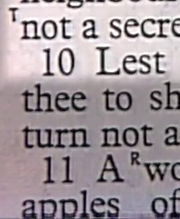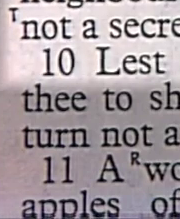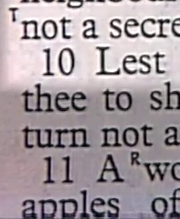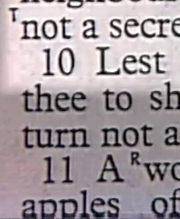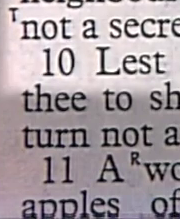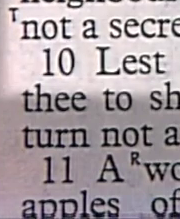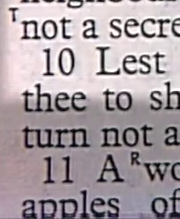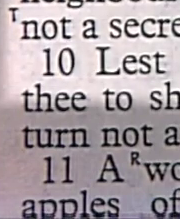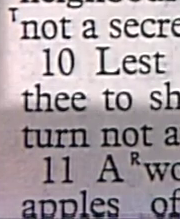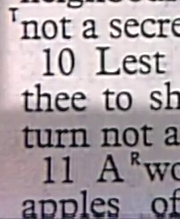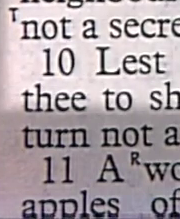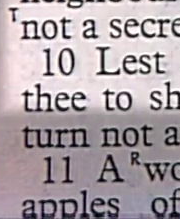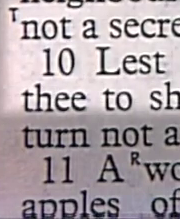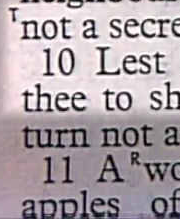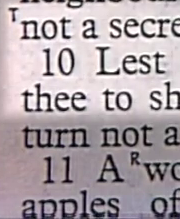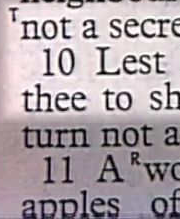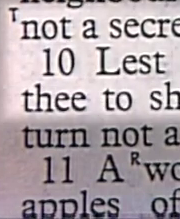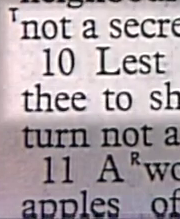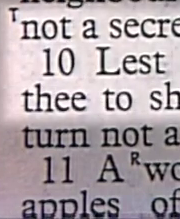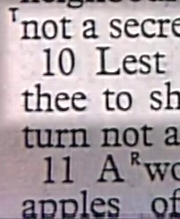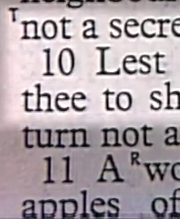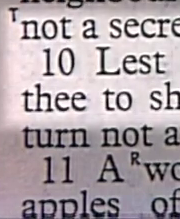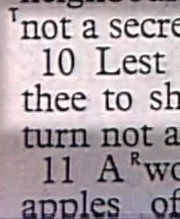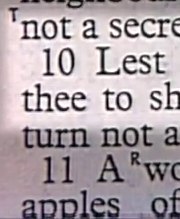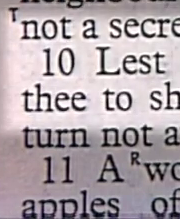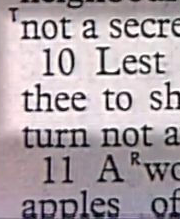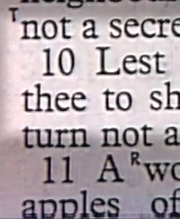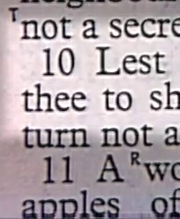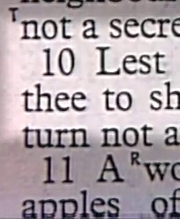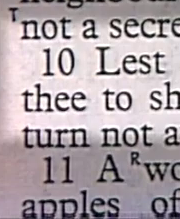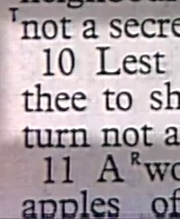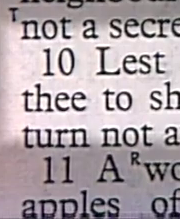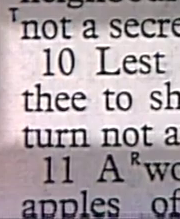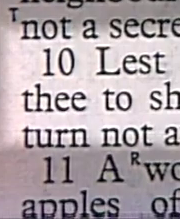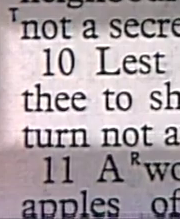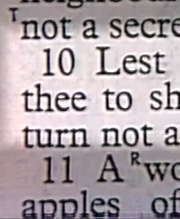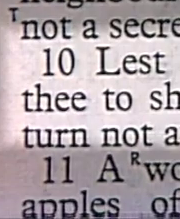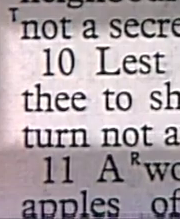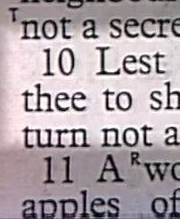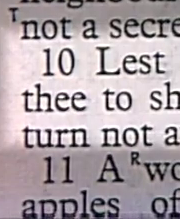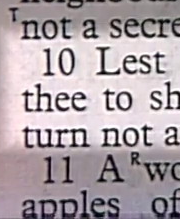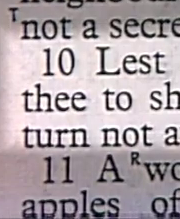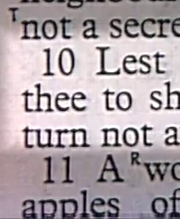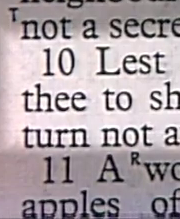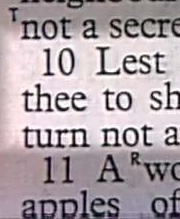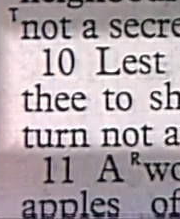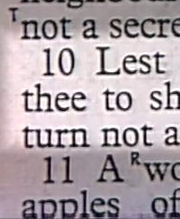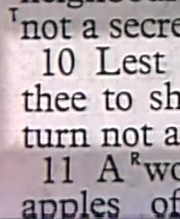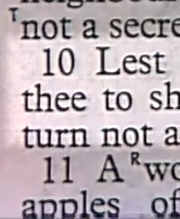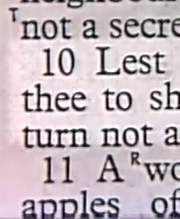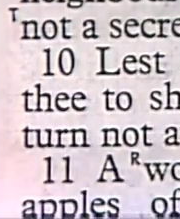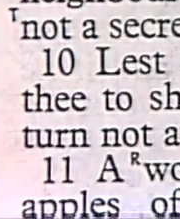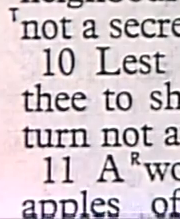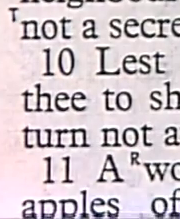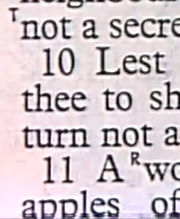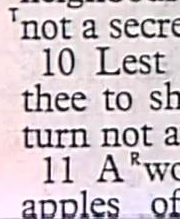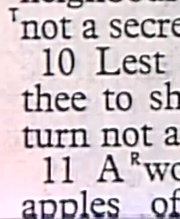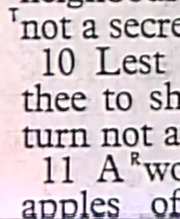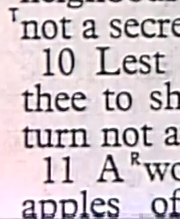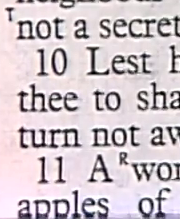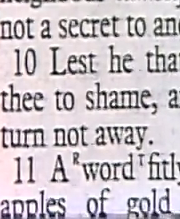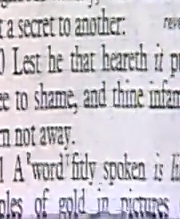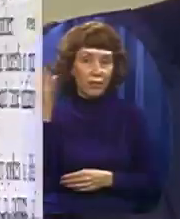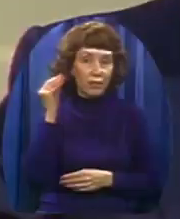secret to another Don't talk to everybody about the problem between the two of you Lest he that heareth it put thee to shame And thine infamy turn not